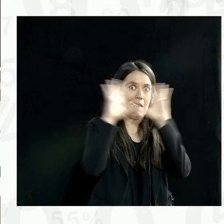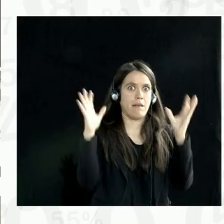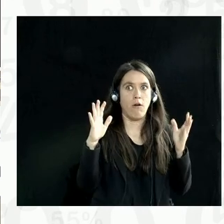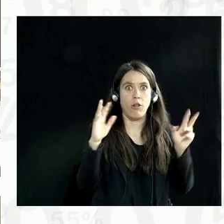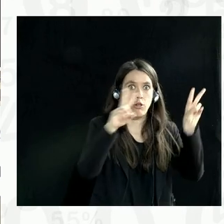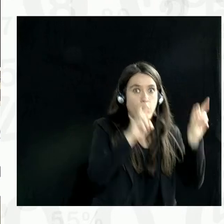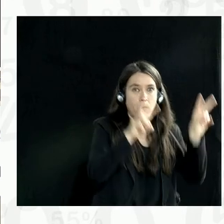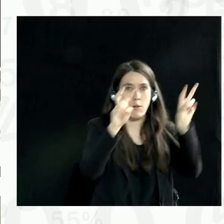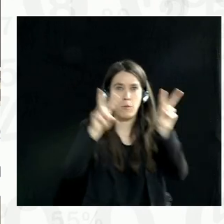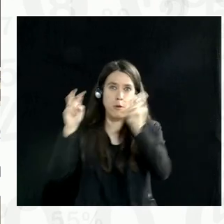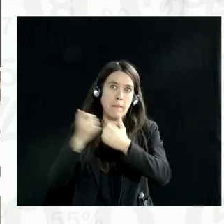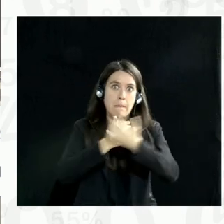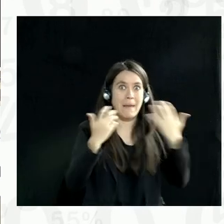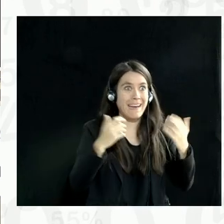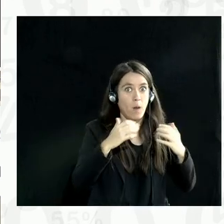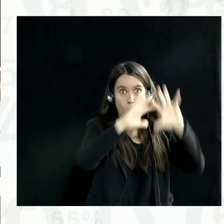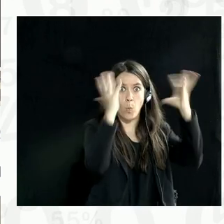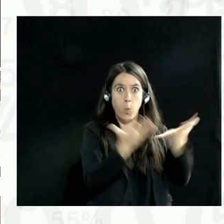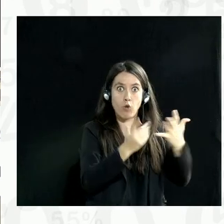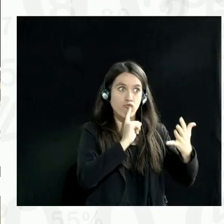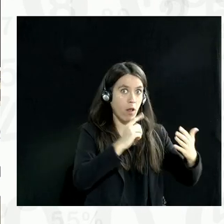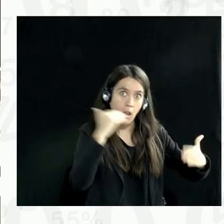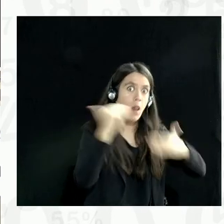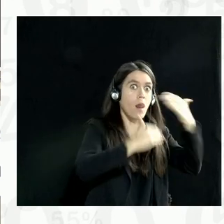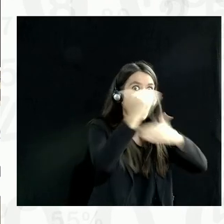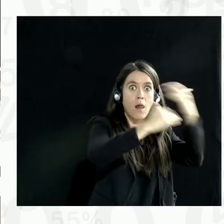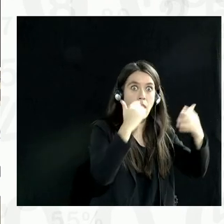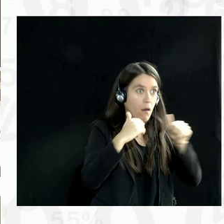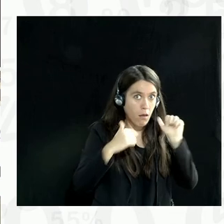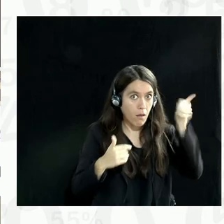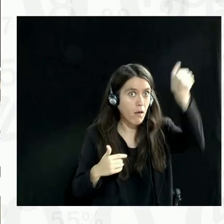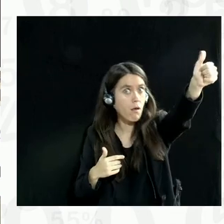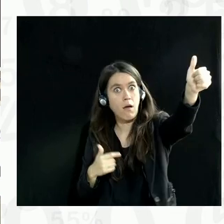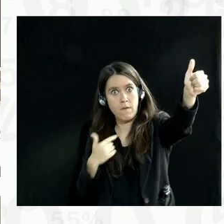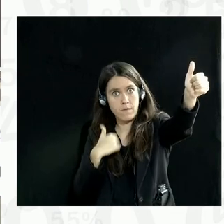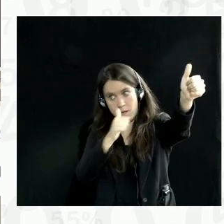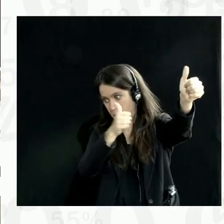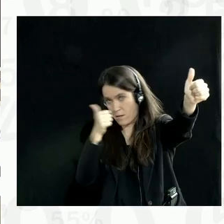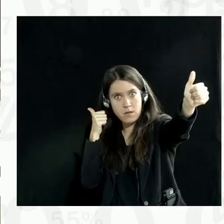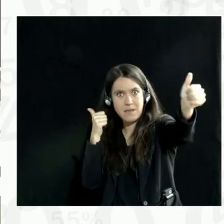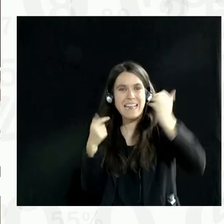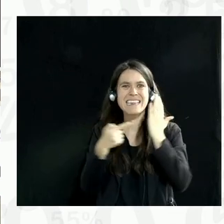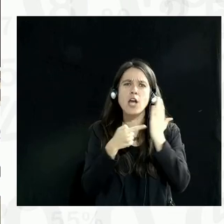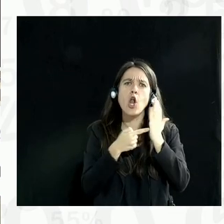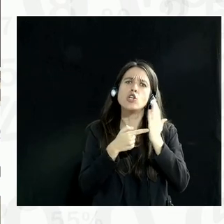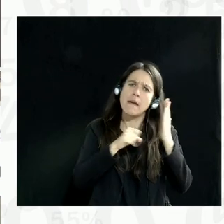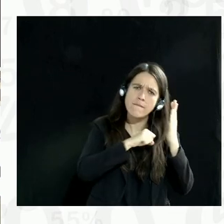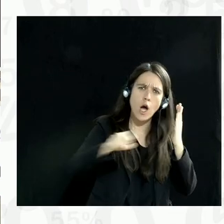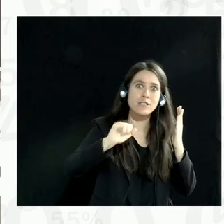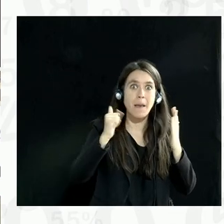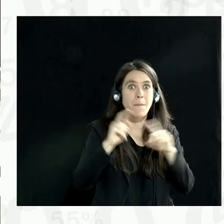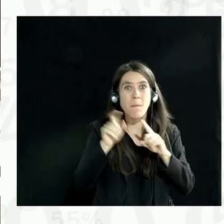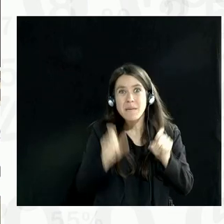aspect of the world. And technology definitely is very fast, but people are not so